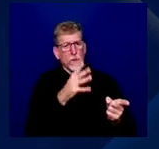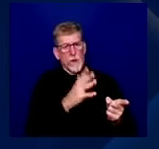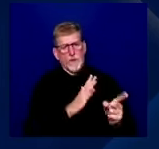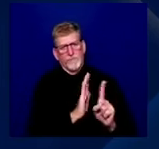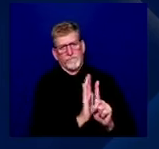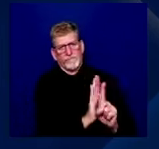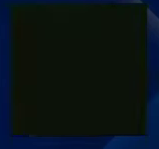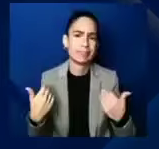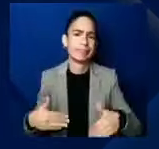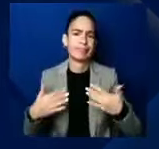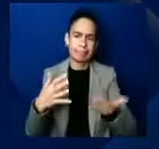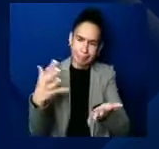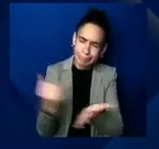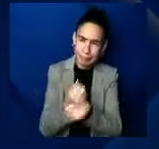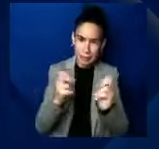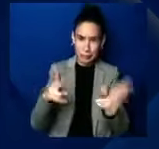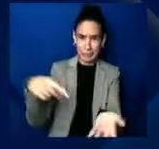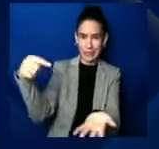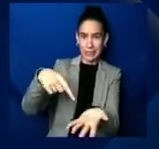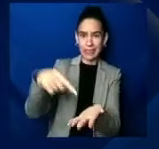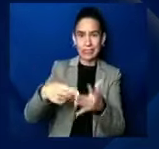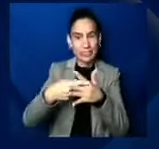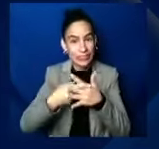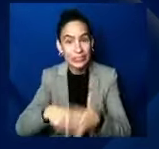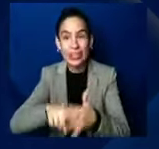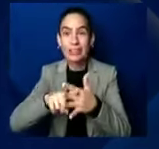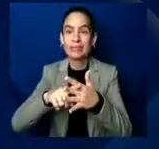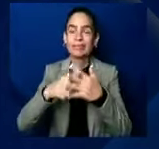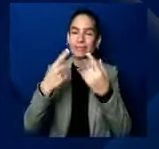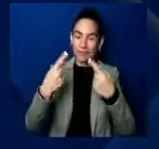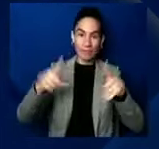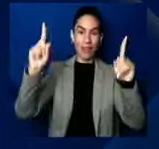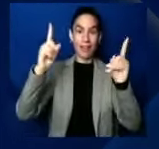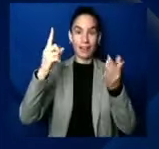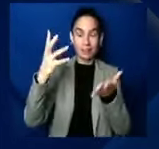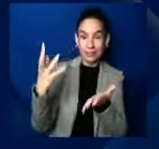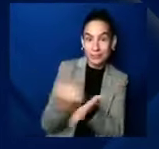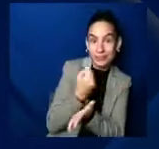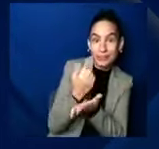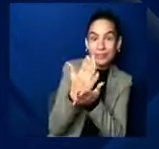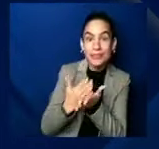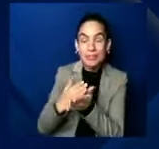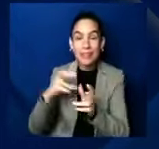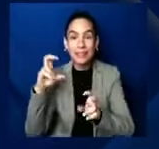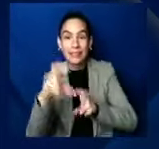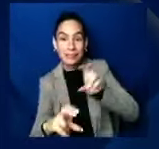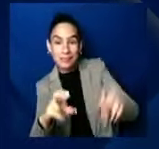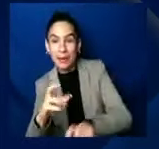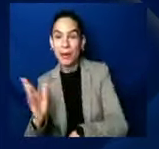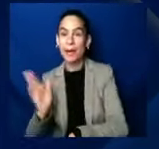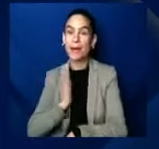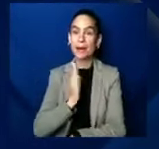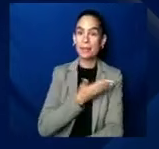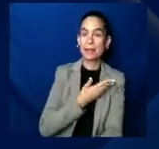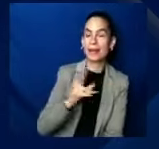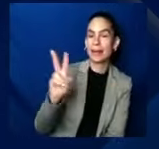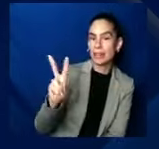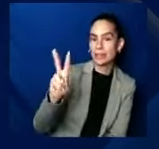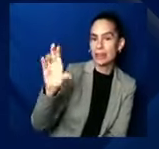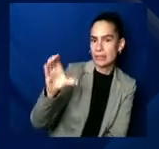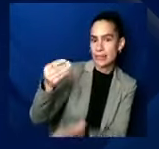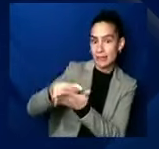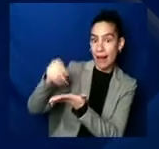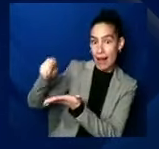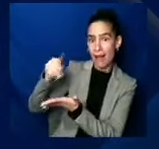the investment it deserves. And I think over the next 10 years, our fund in particular is going to be investing literally millions, tens of millions of dollars into